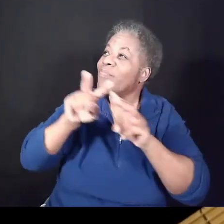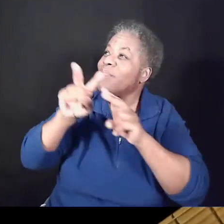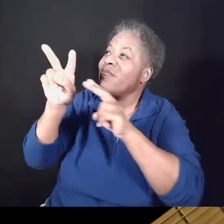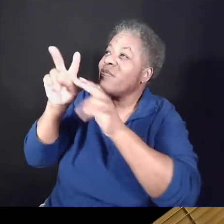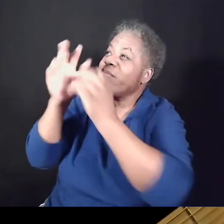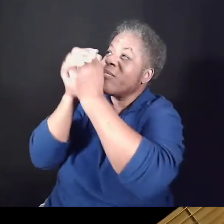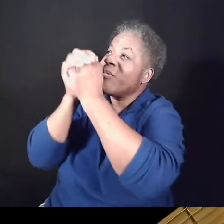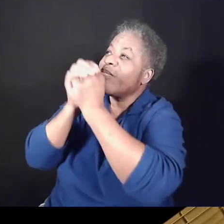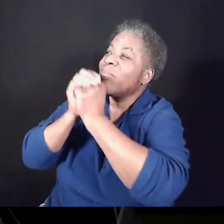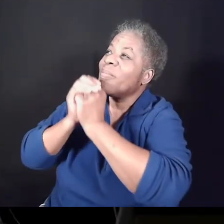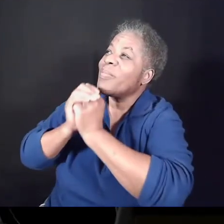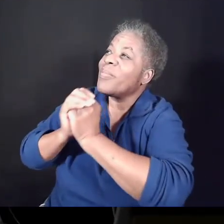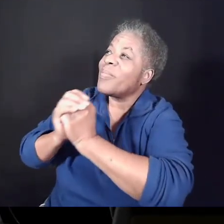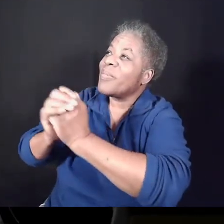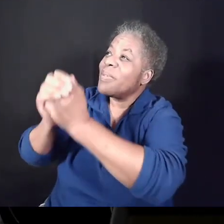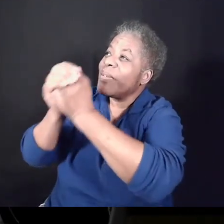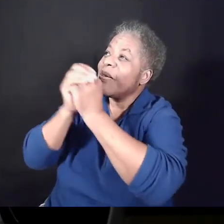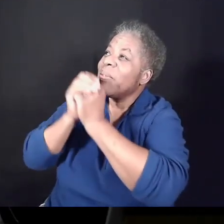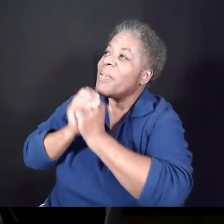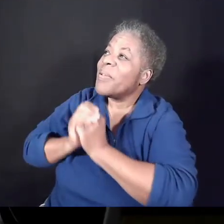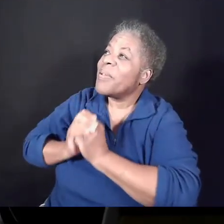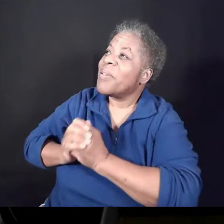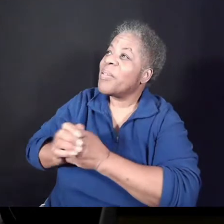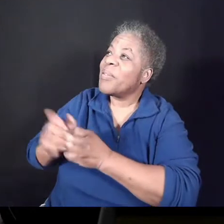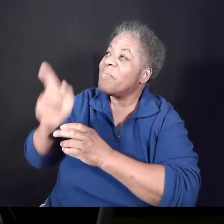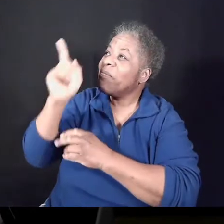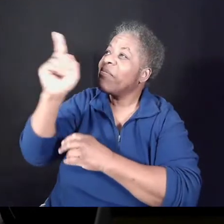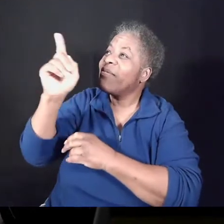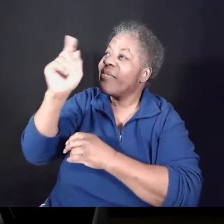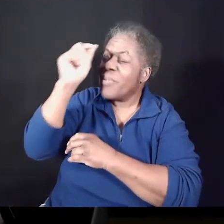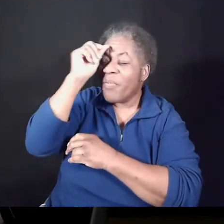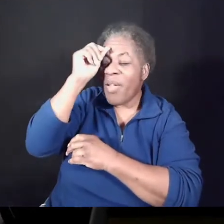Father's arms are open wide.